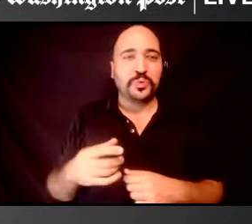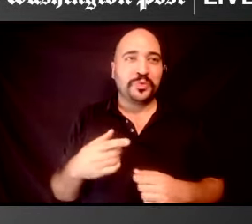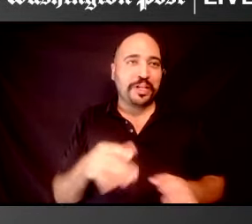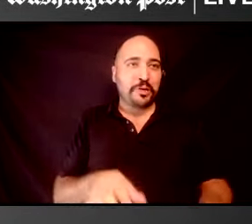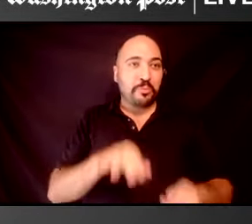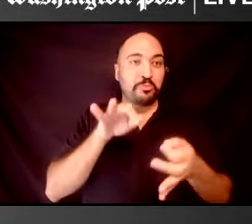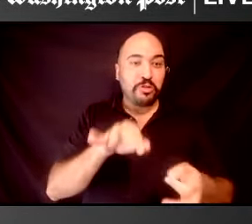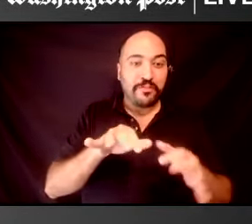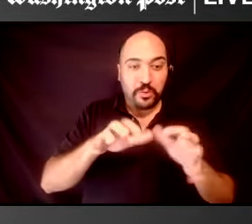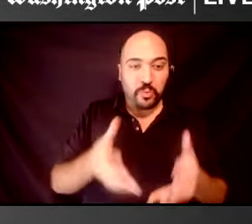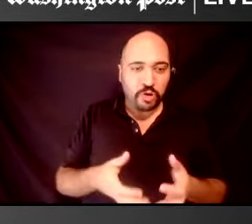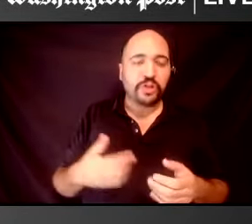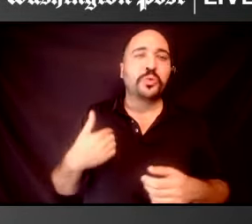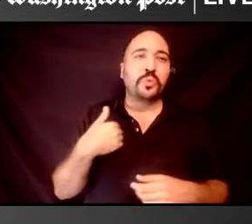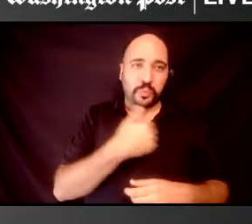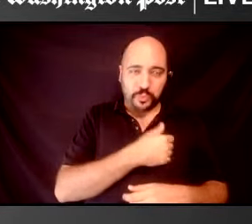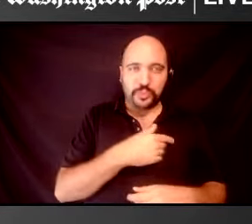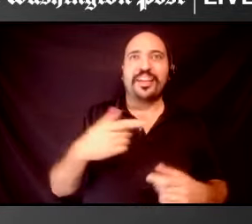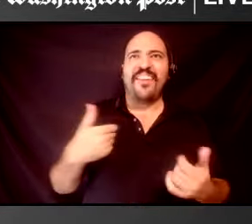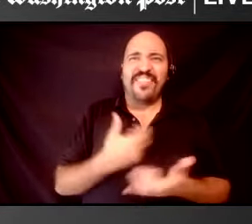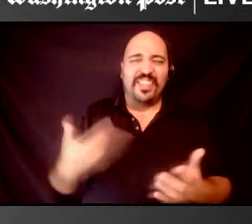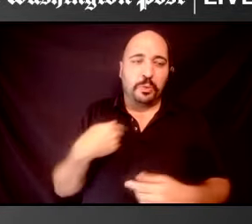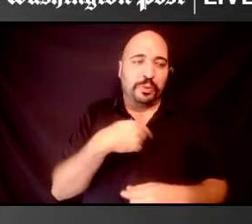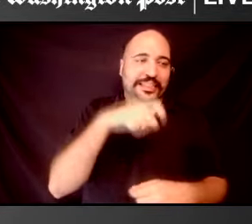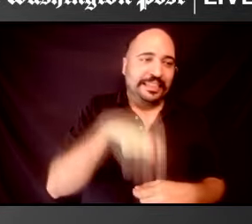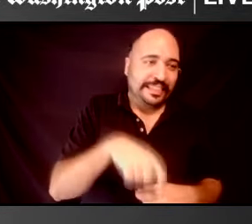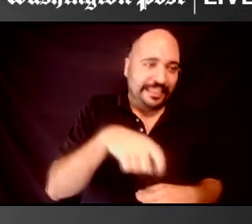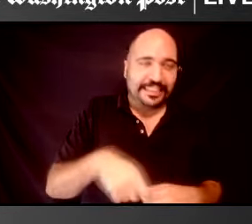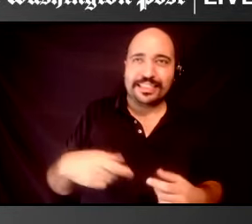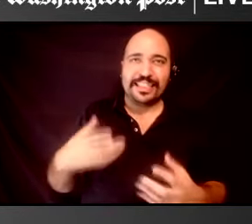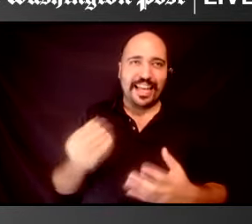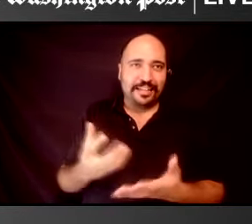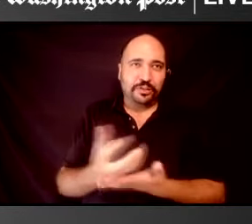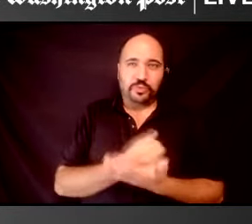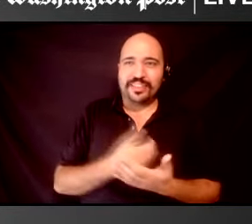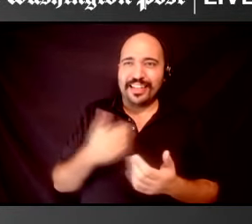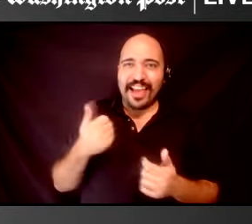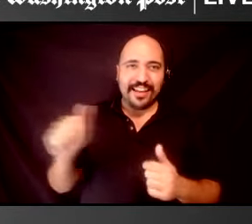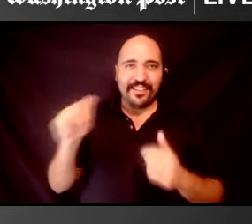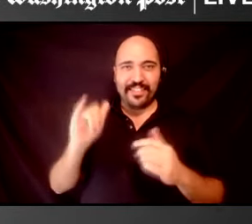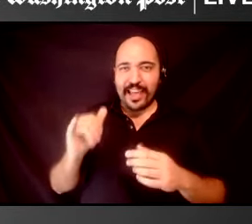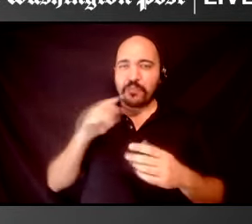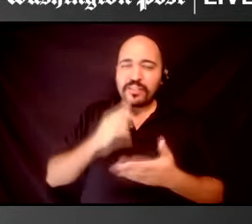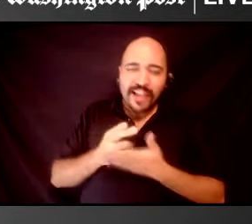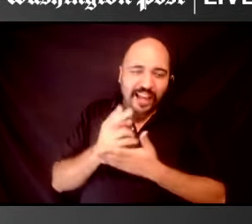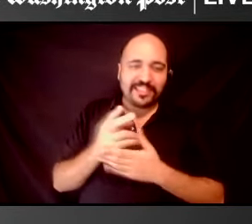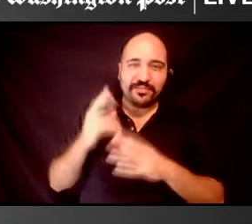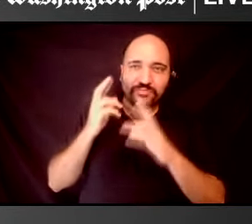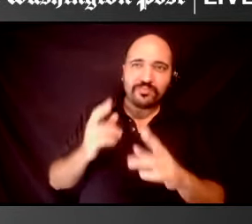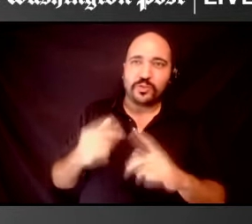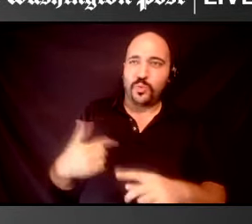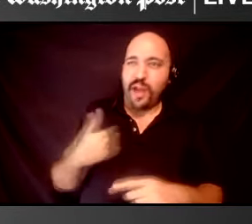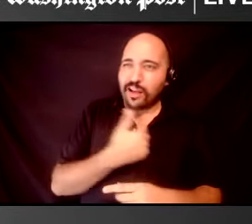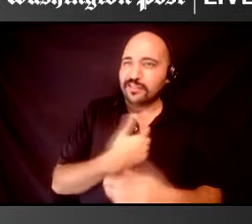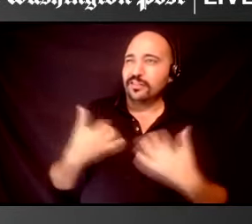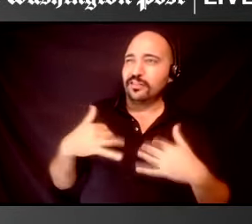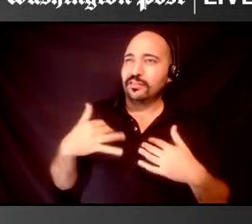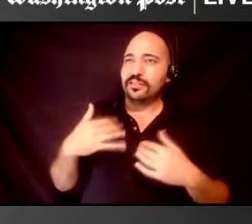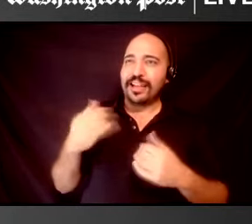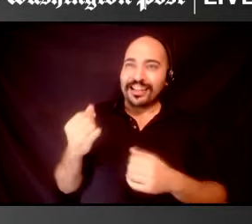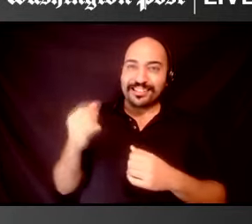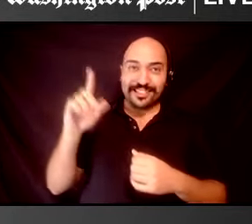and we would be treated with the integrity and the respect that we deserve and state violence, um,